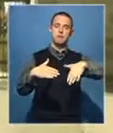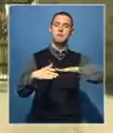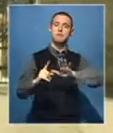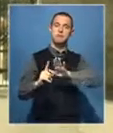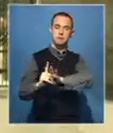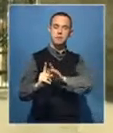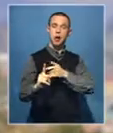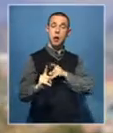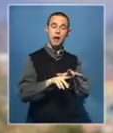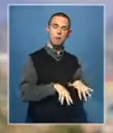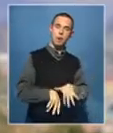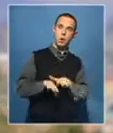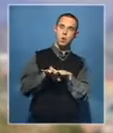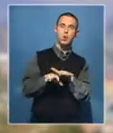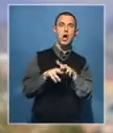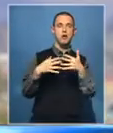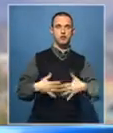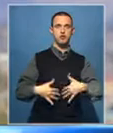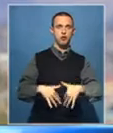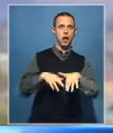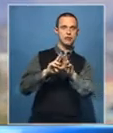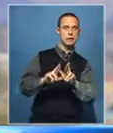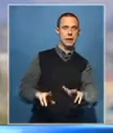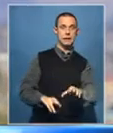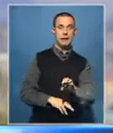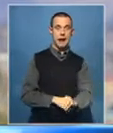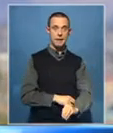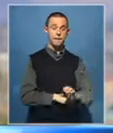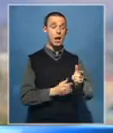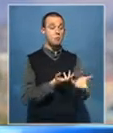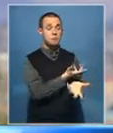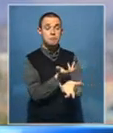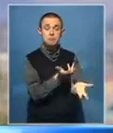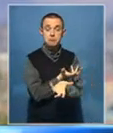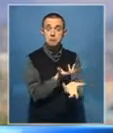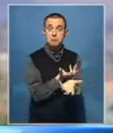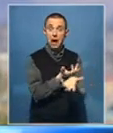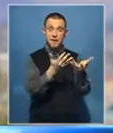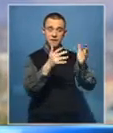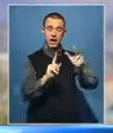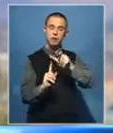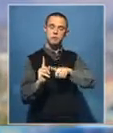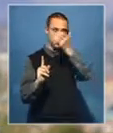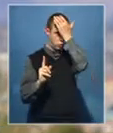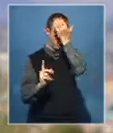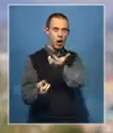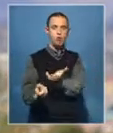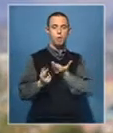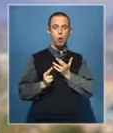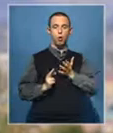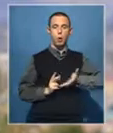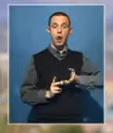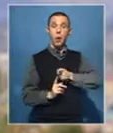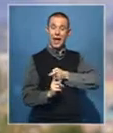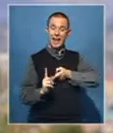among the population. The president will share his views after meeting with all the stakeholders. All eyes are now on him as Choika